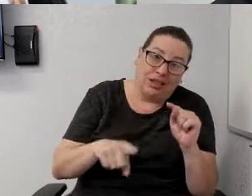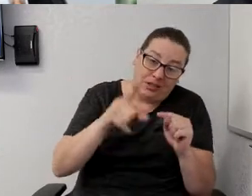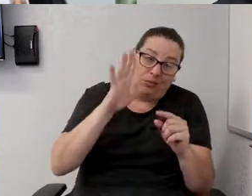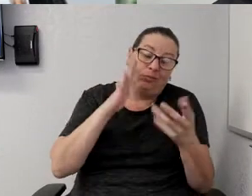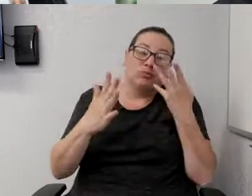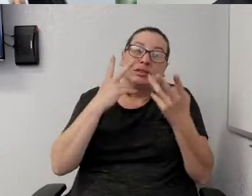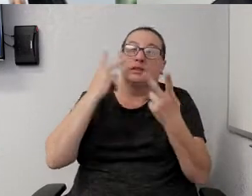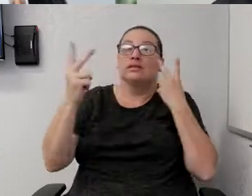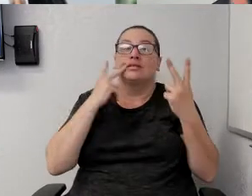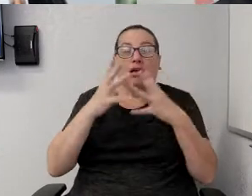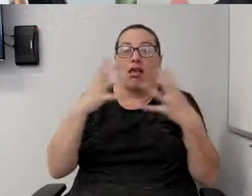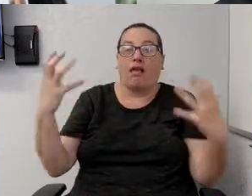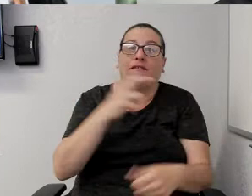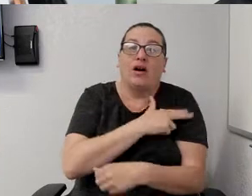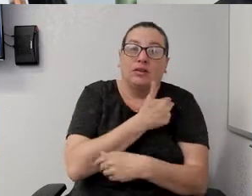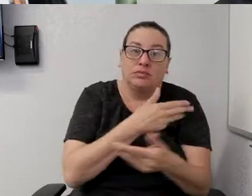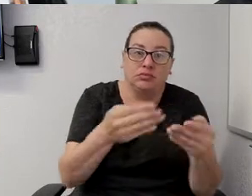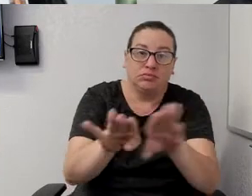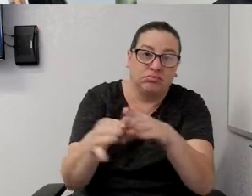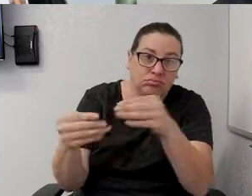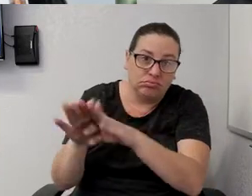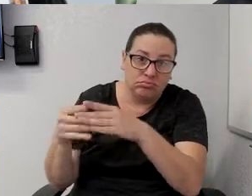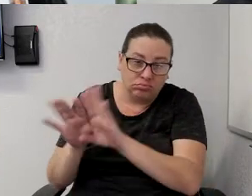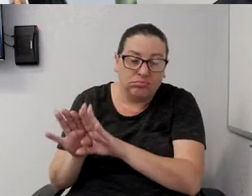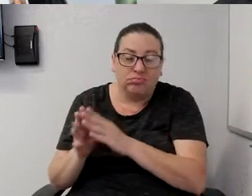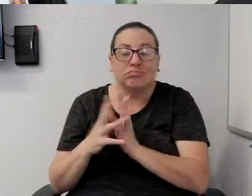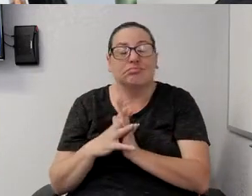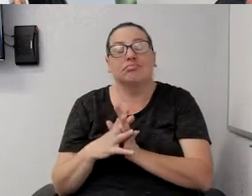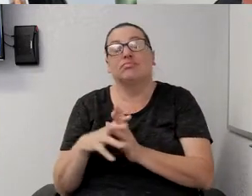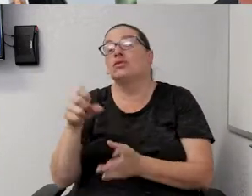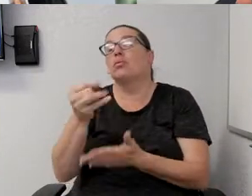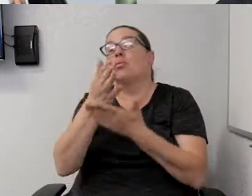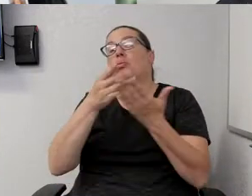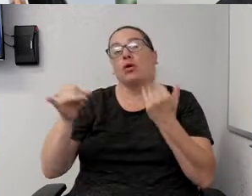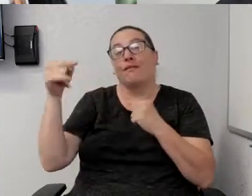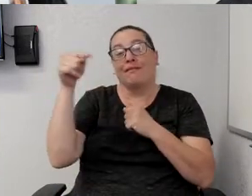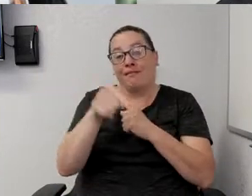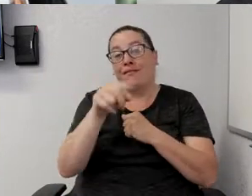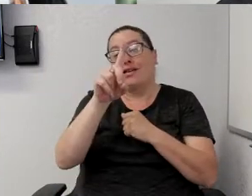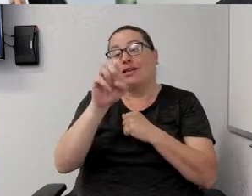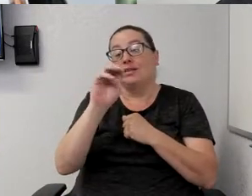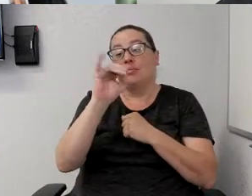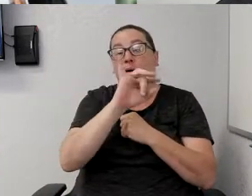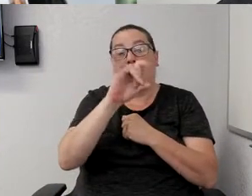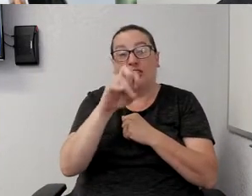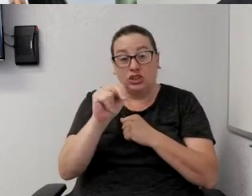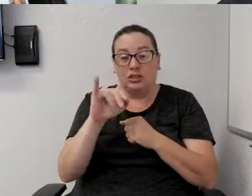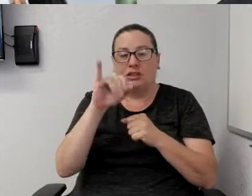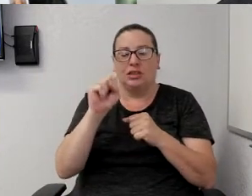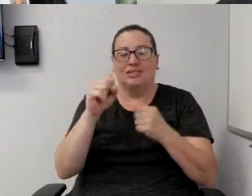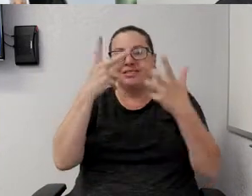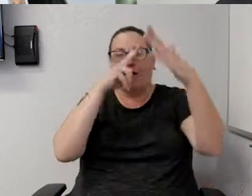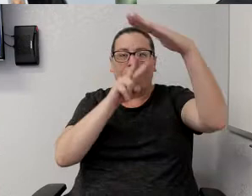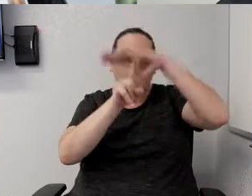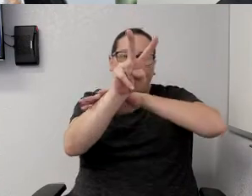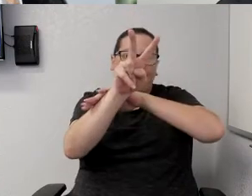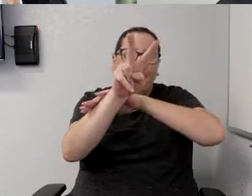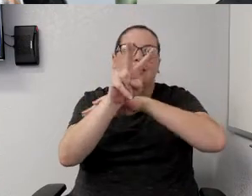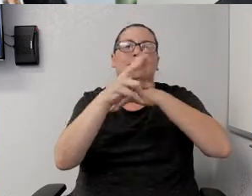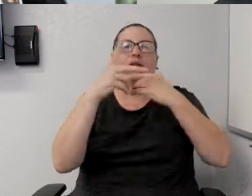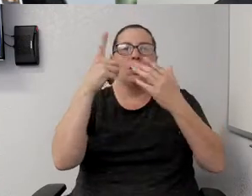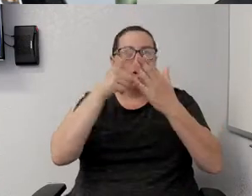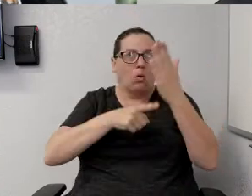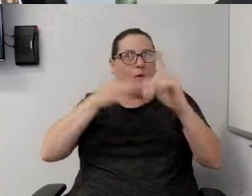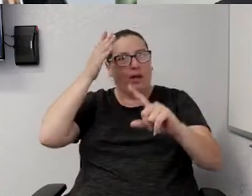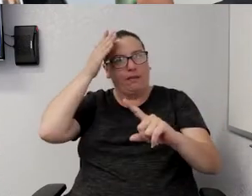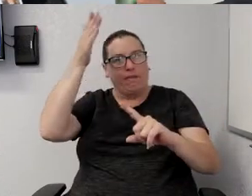So, again, I would say part of this demobilization is to try to begin forecasting, you know, what the